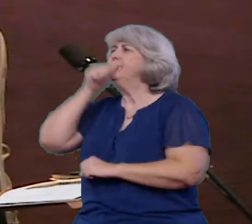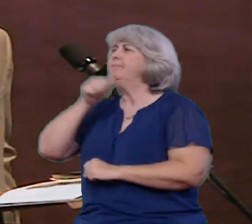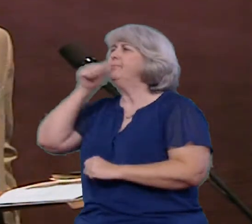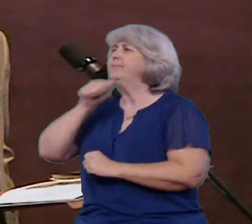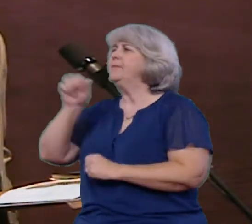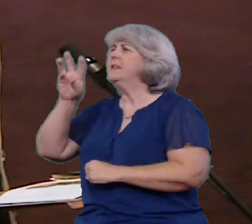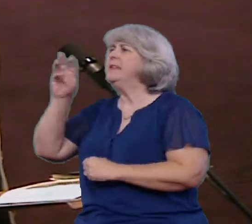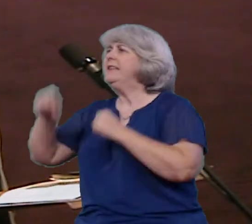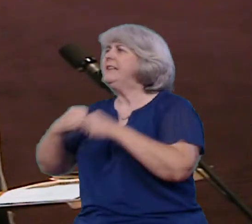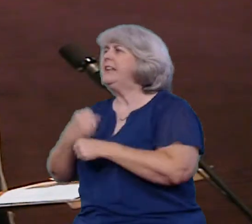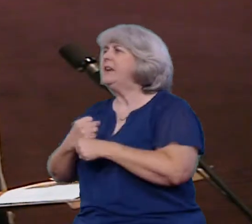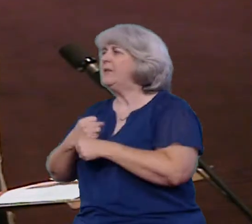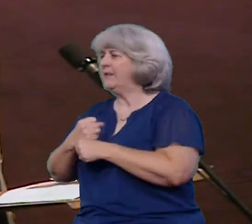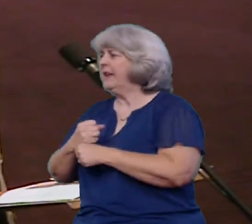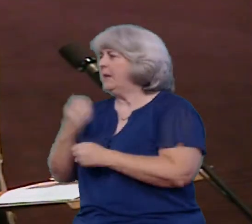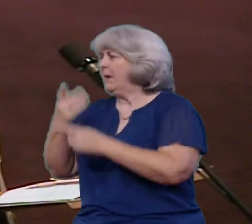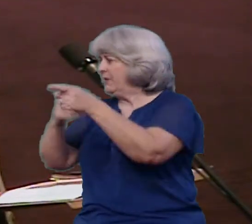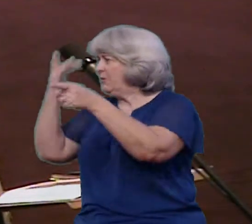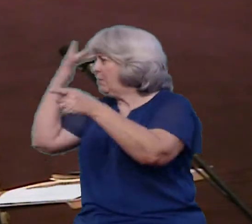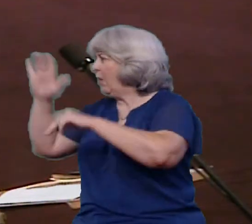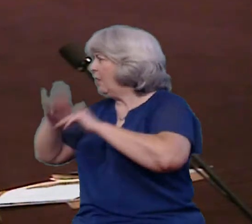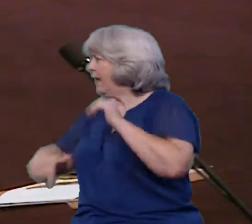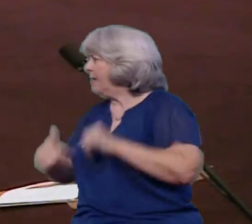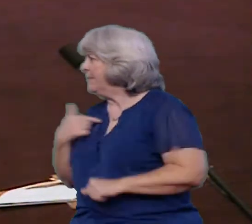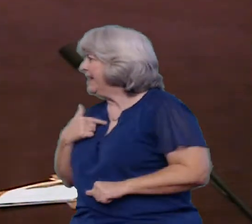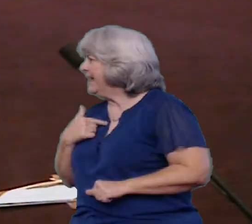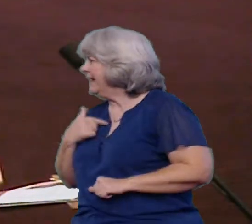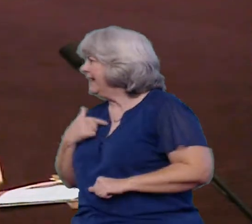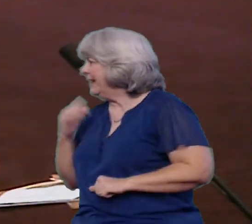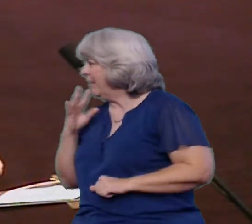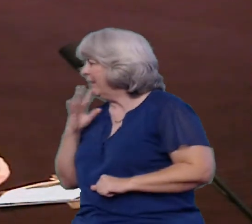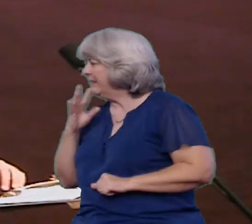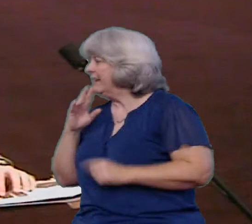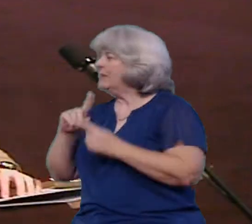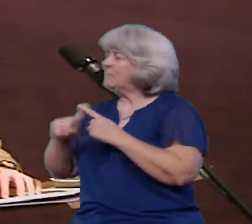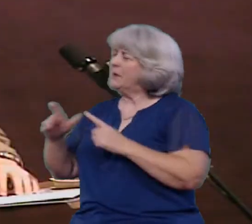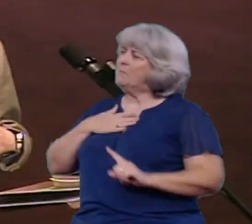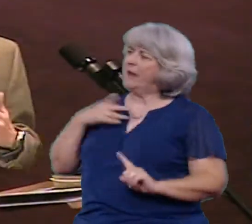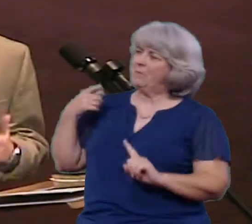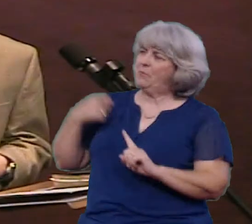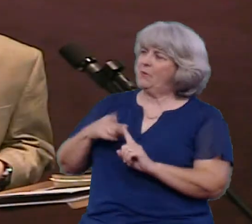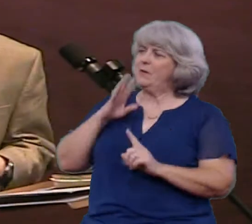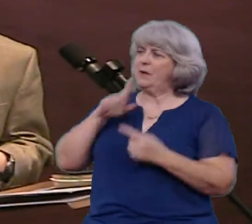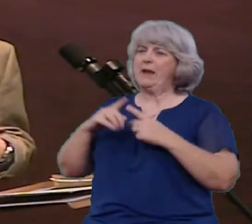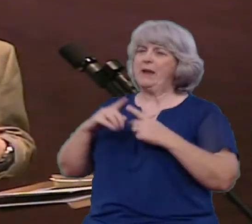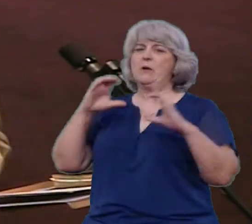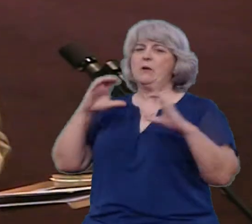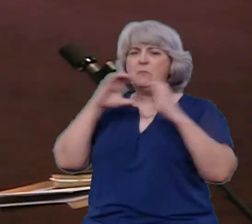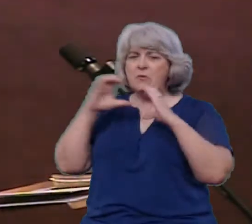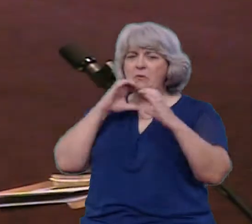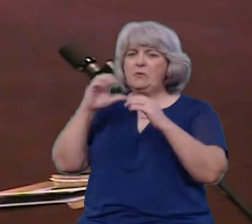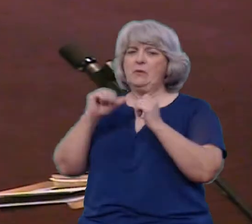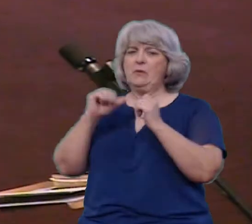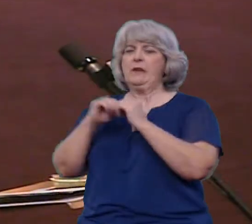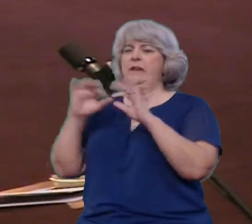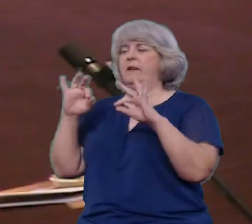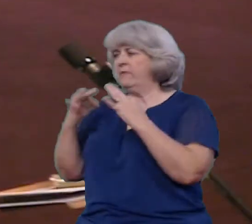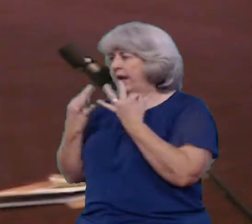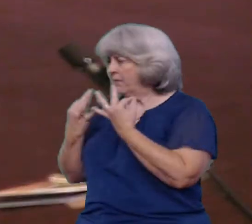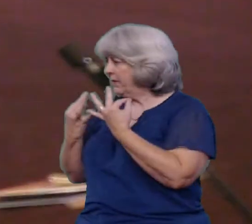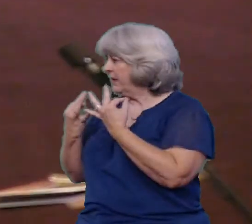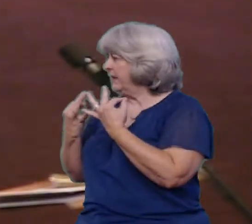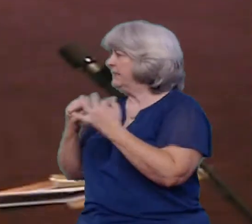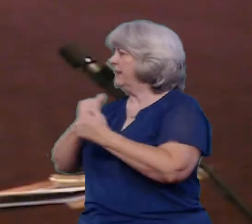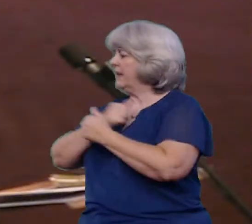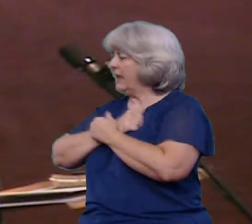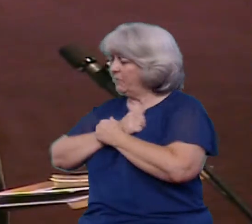we're going to talk about this topic tonight About how we communicate with our families Our loved ones And those